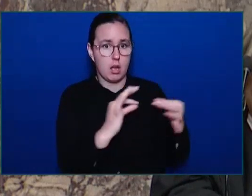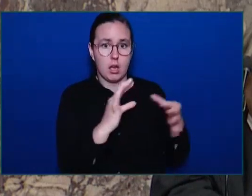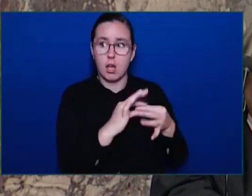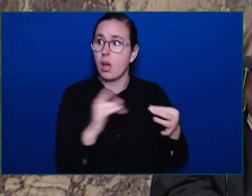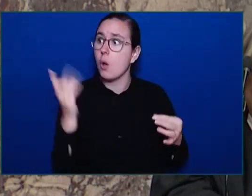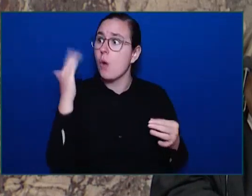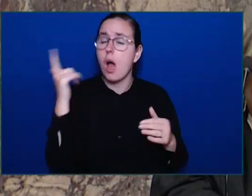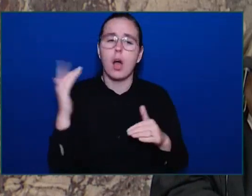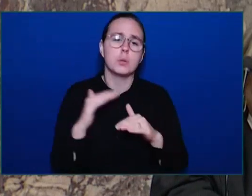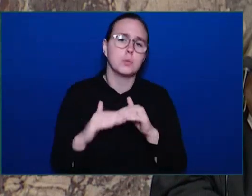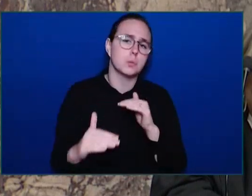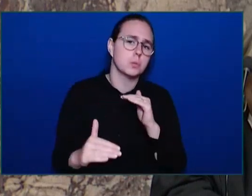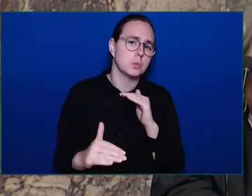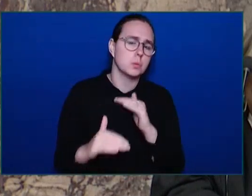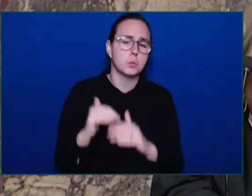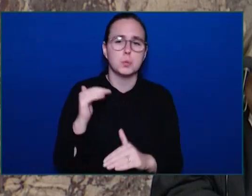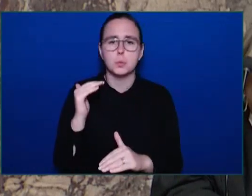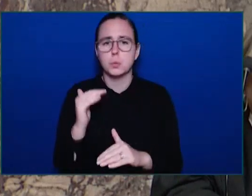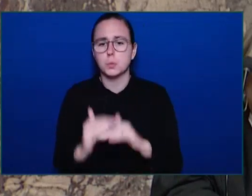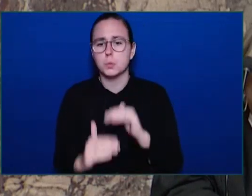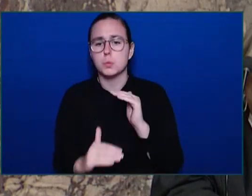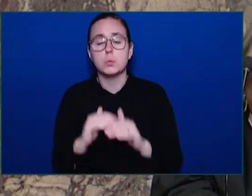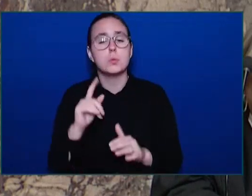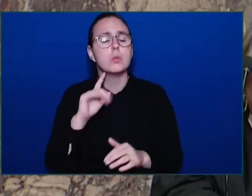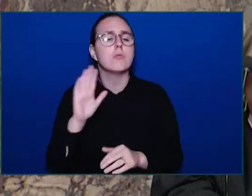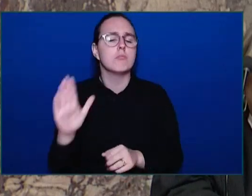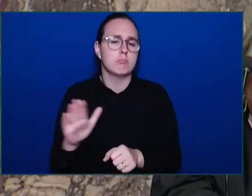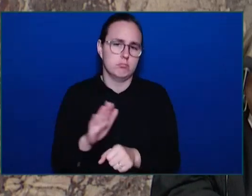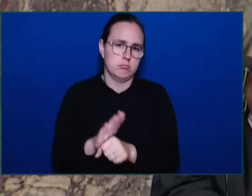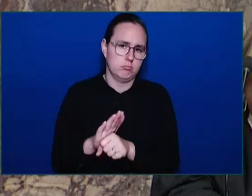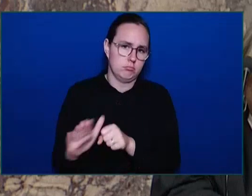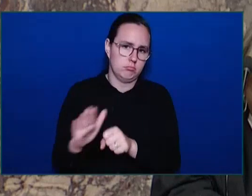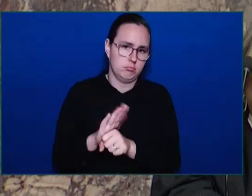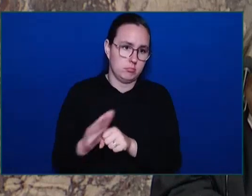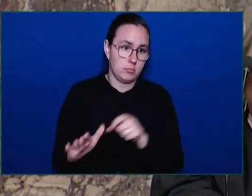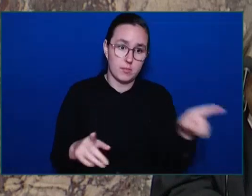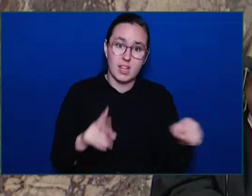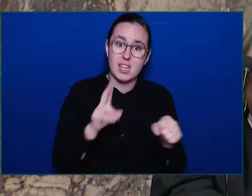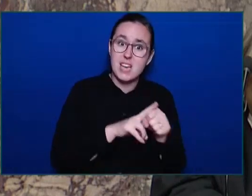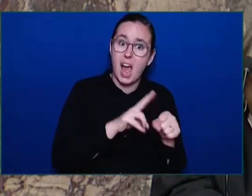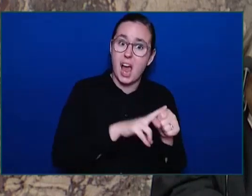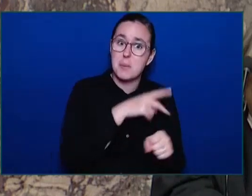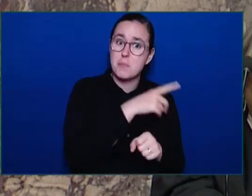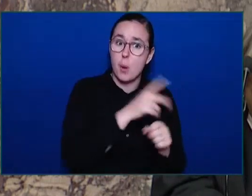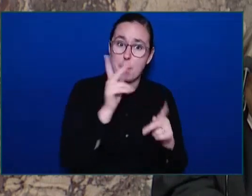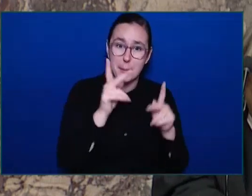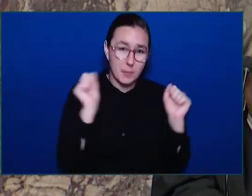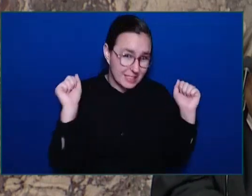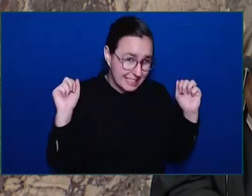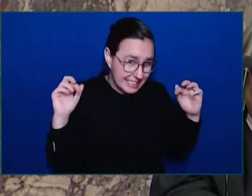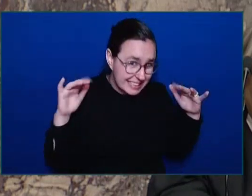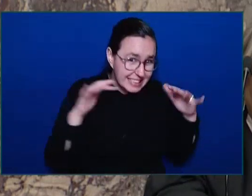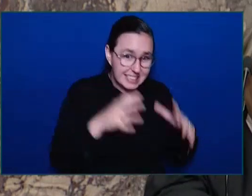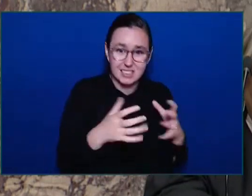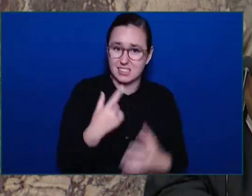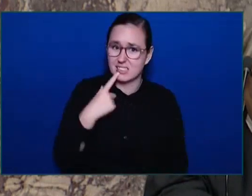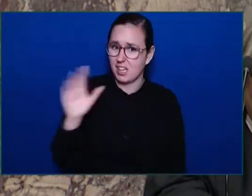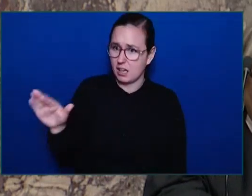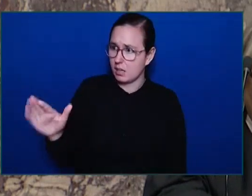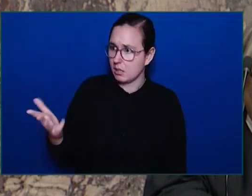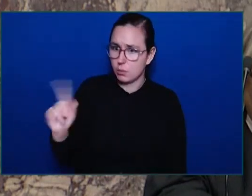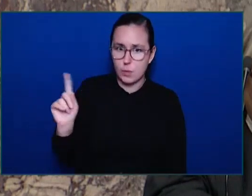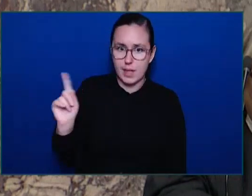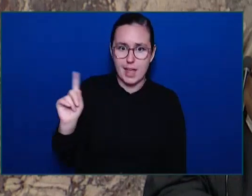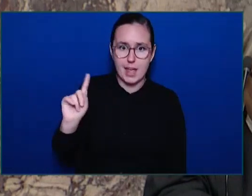A recent rally in Nanaimo saw hundreds of people calling for the Premier to be accountable for his lack of results. This rally happened in January